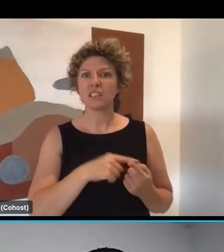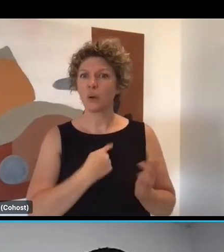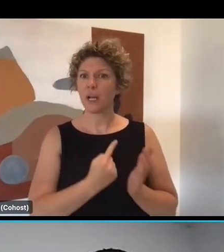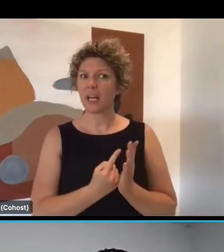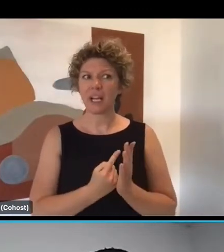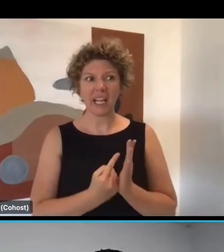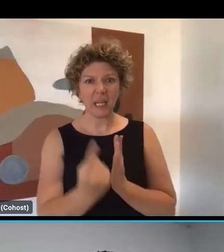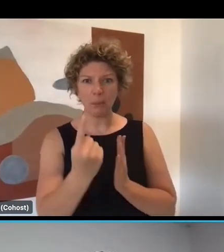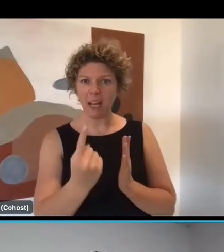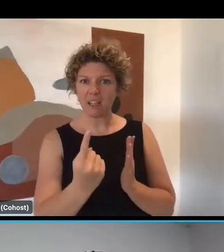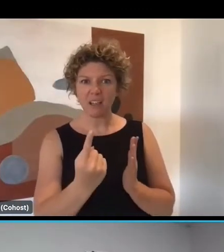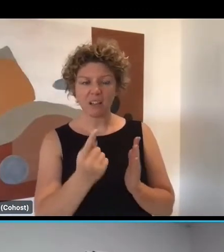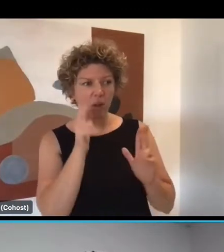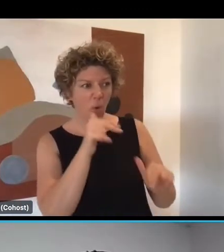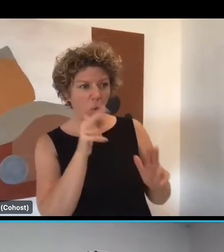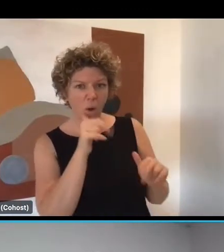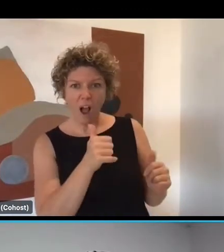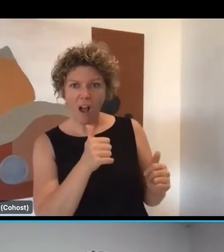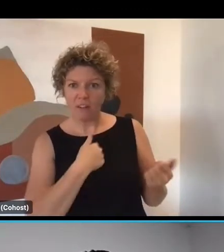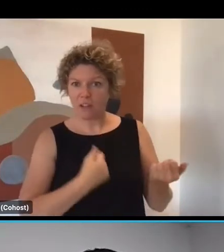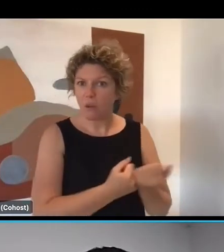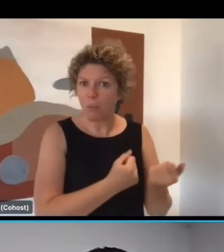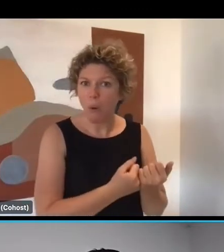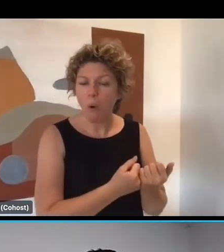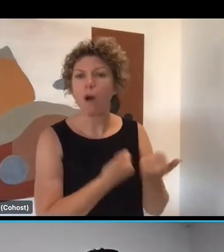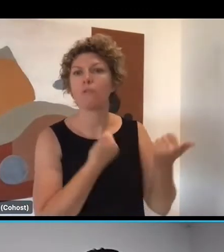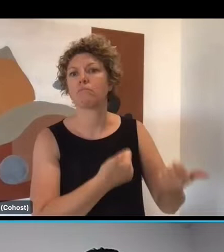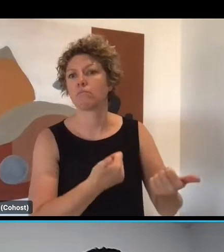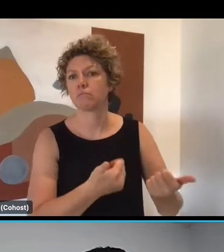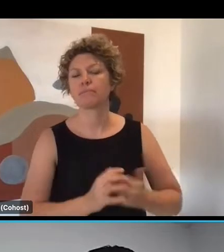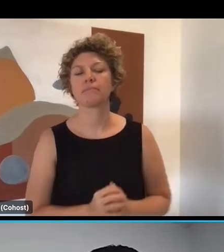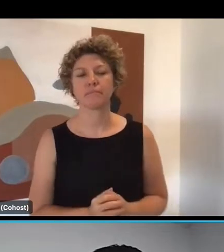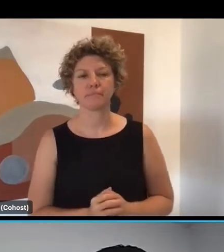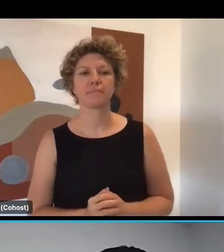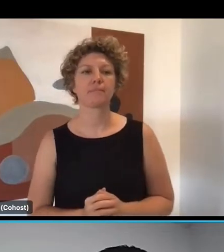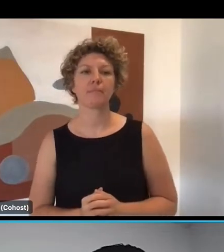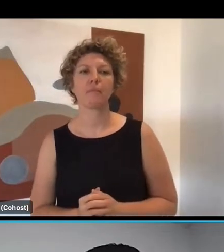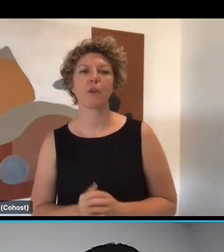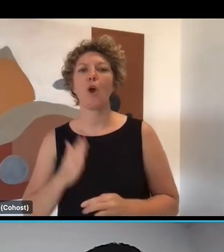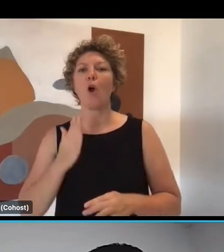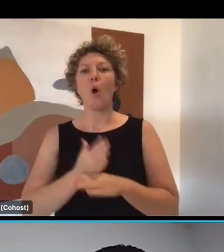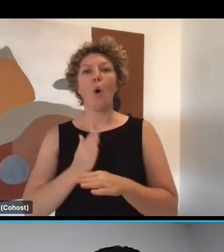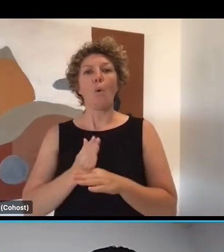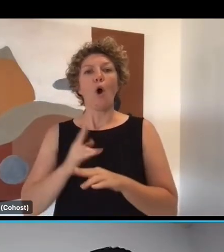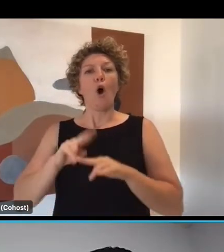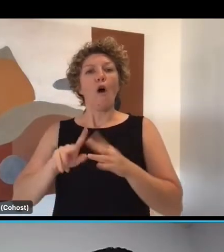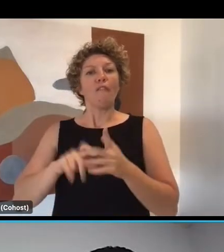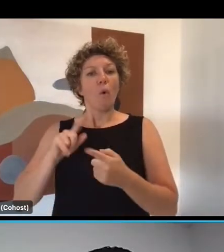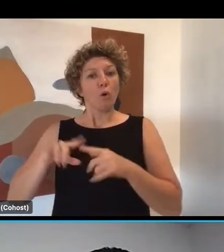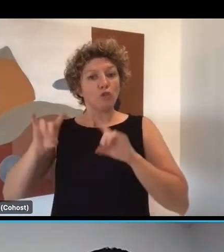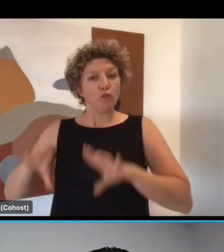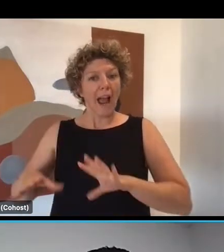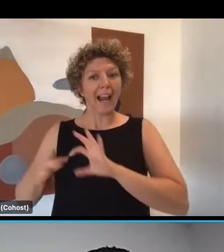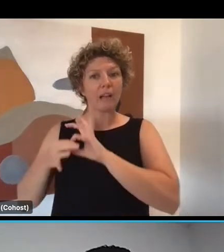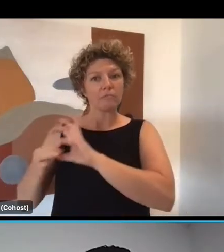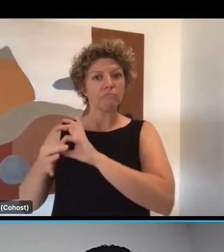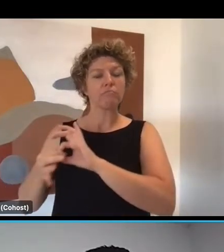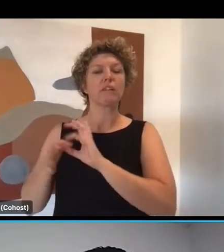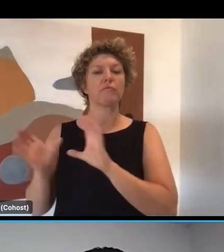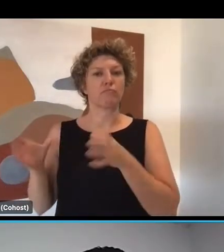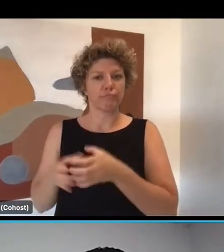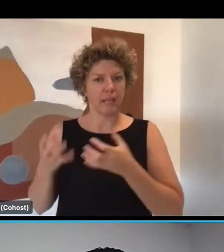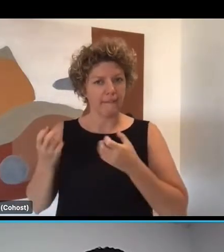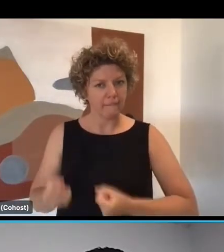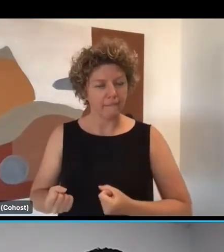own homes for longer. We've got a partnership we're developing now with Workforce Australia. We've got a special project team we've pulled together